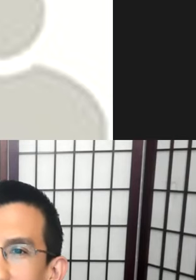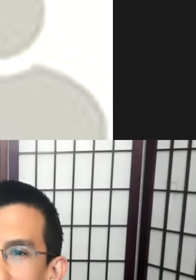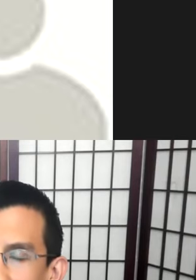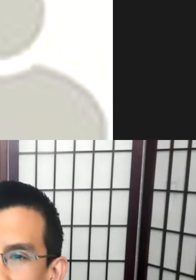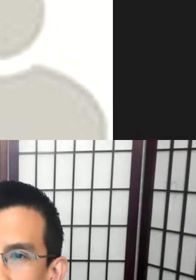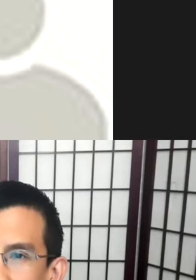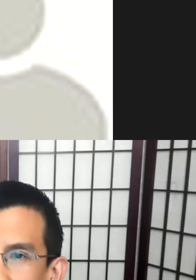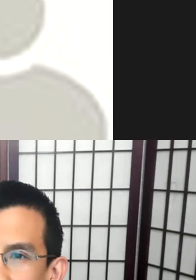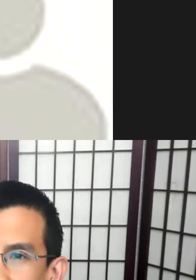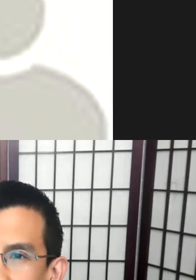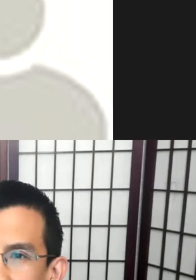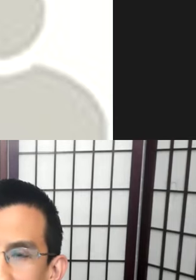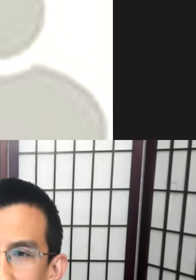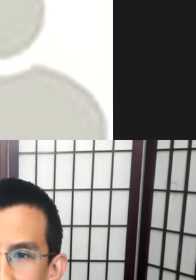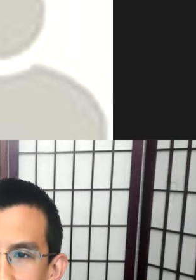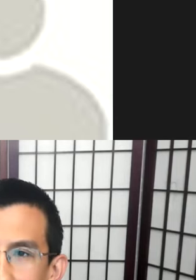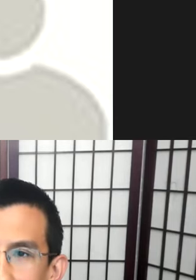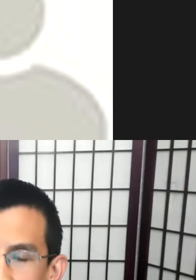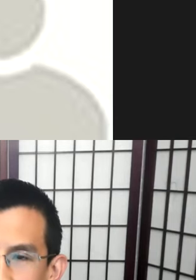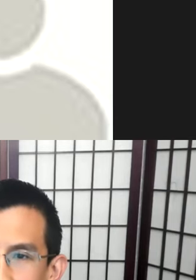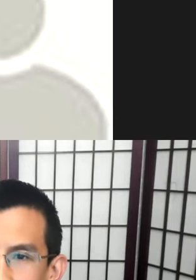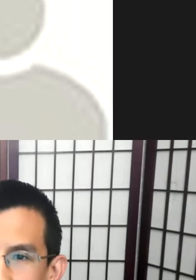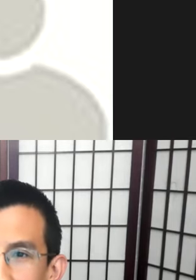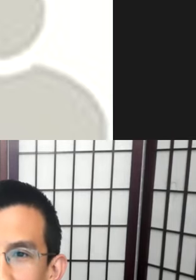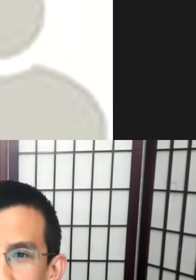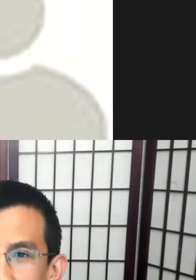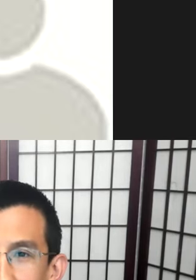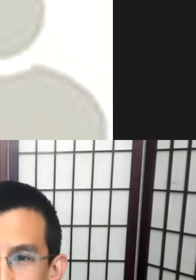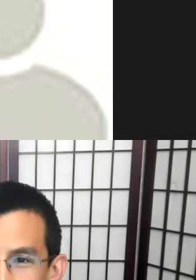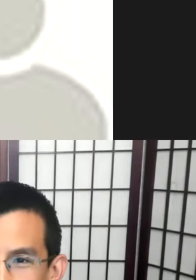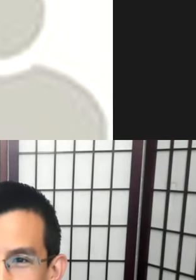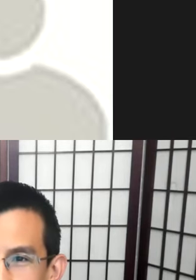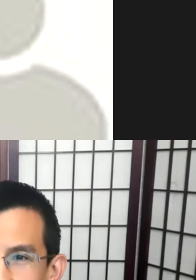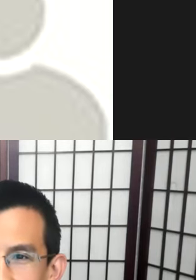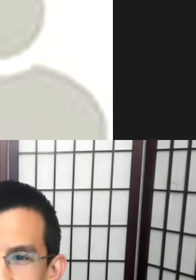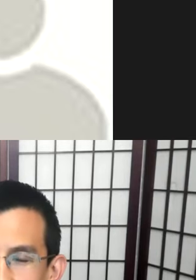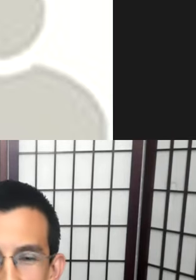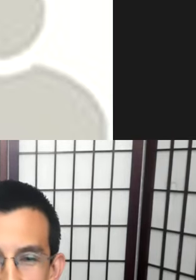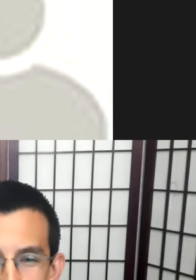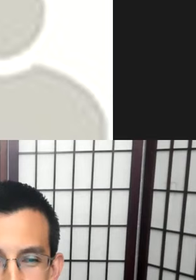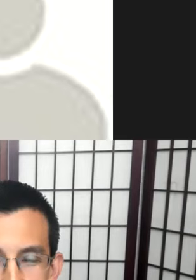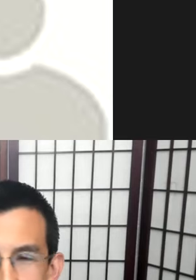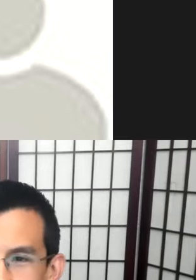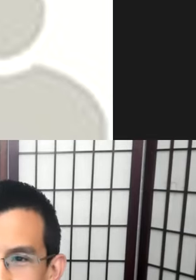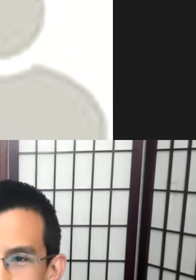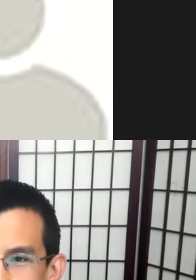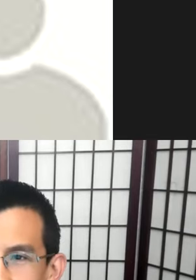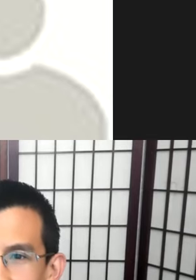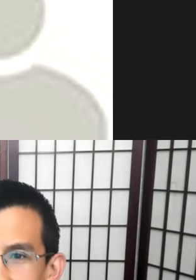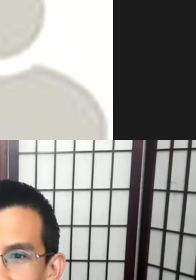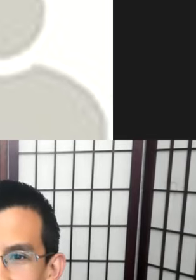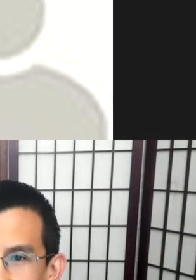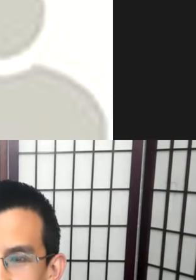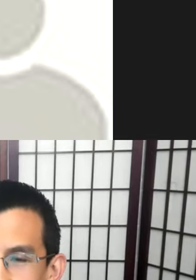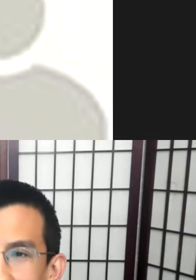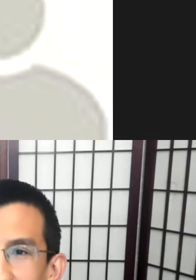says, sometimes I feel that as a student slash junior practitioner, continuously counteracting colonial structures and language work in linguistic